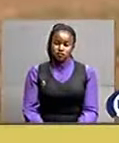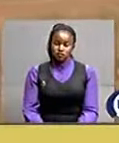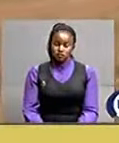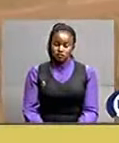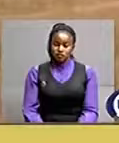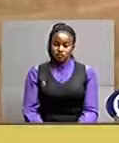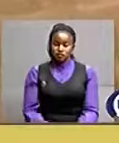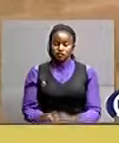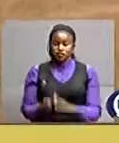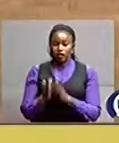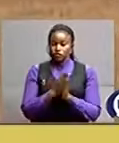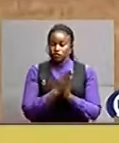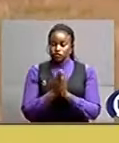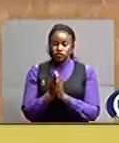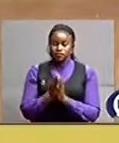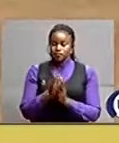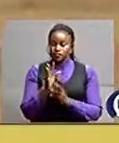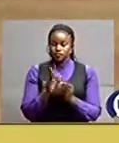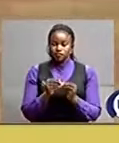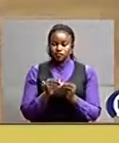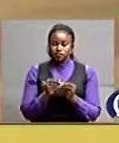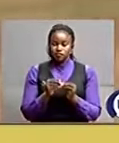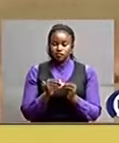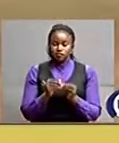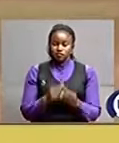docas kimono ubc tv news